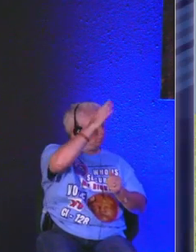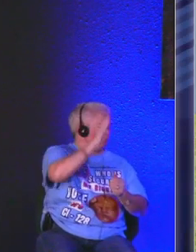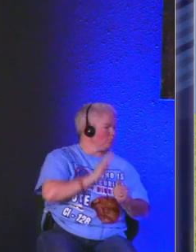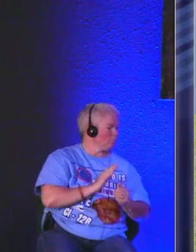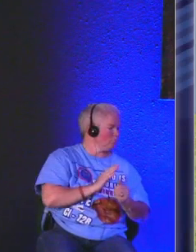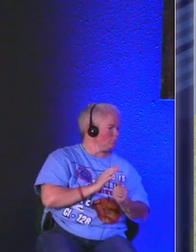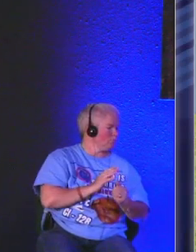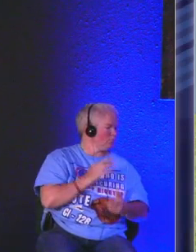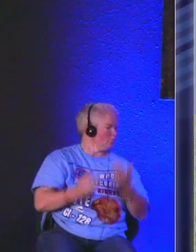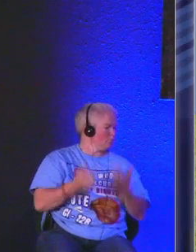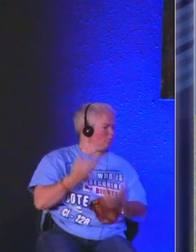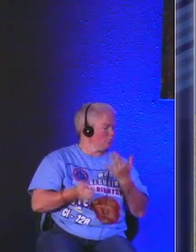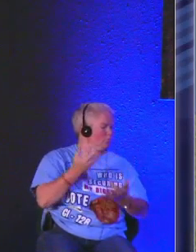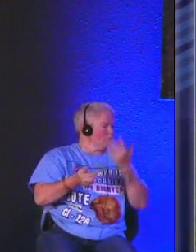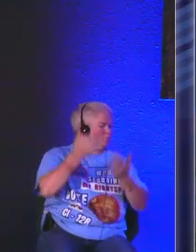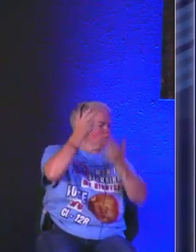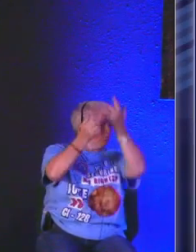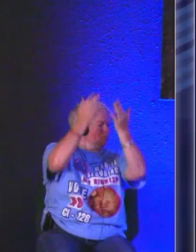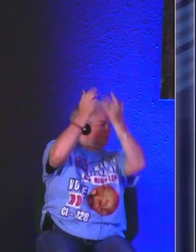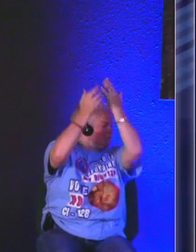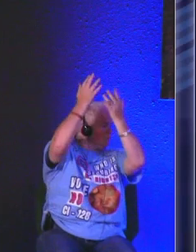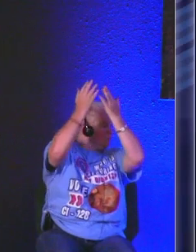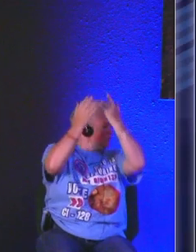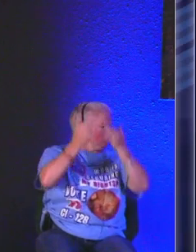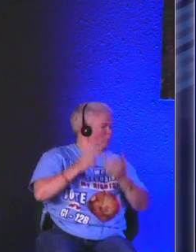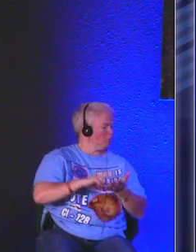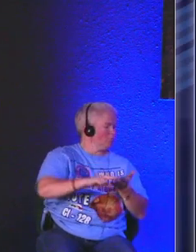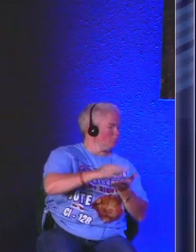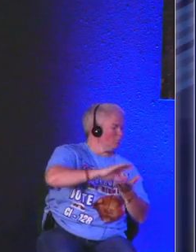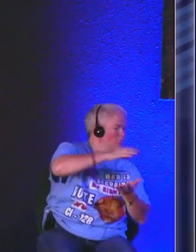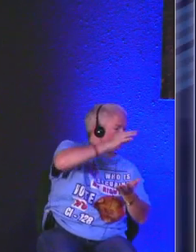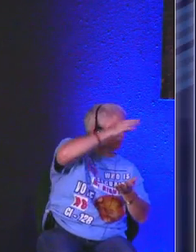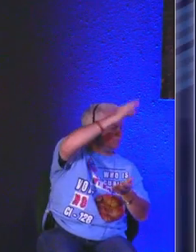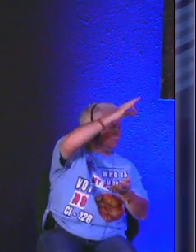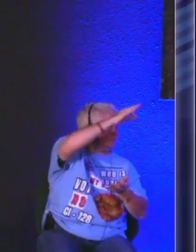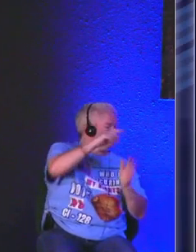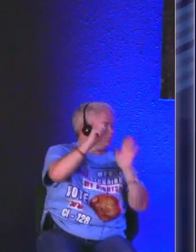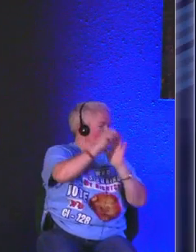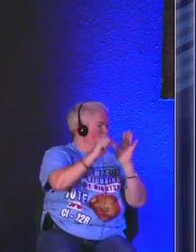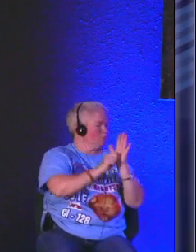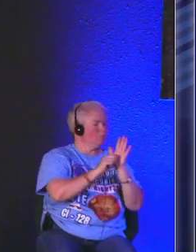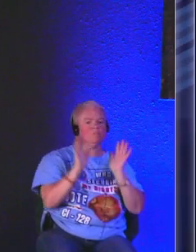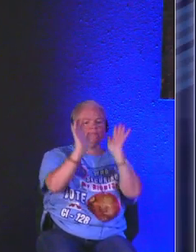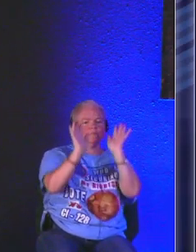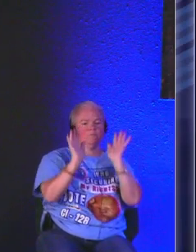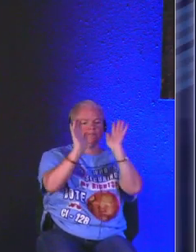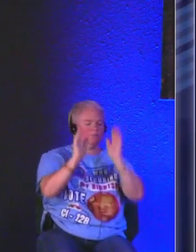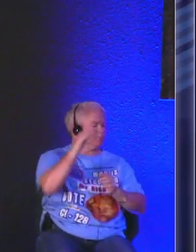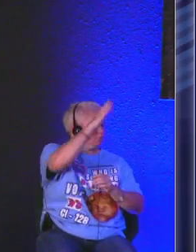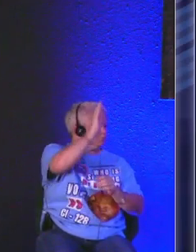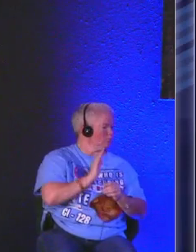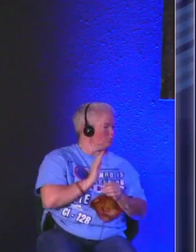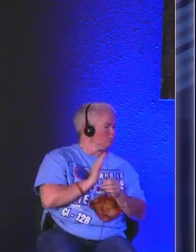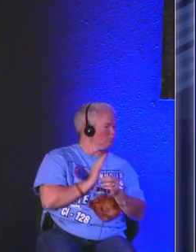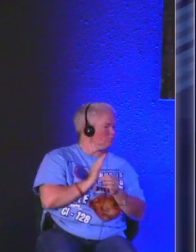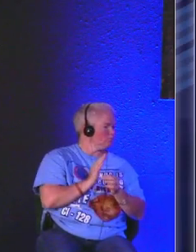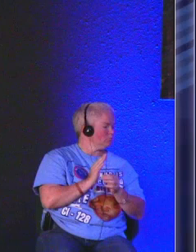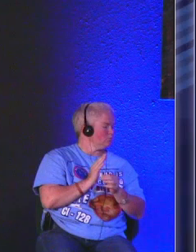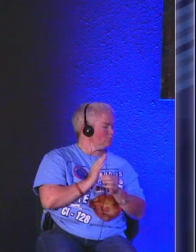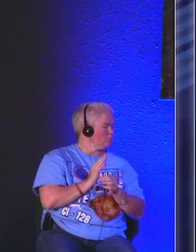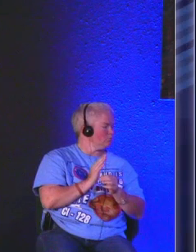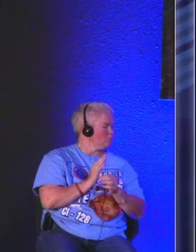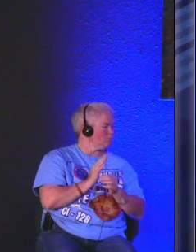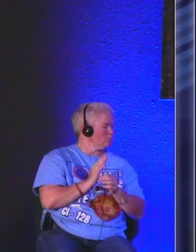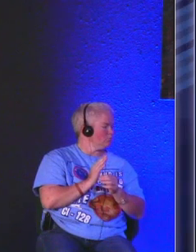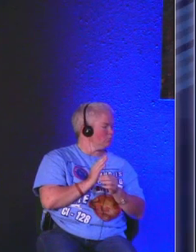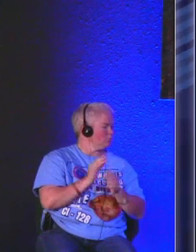inspired by the Holy Spirit to eternally testify to the greatness of God and